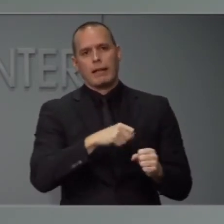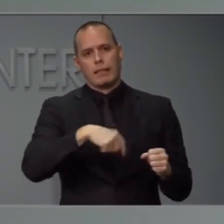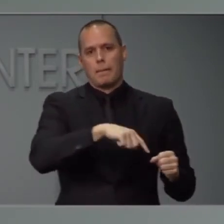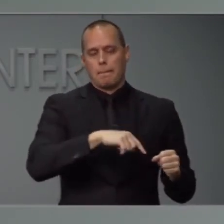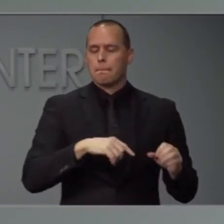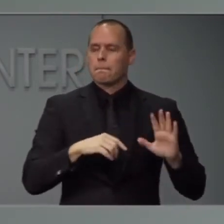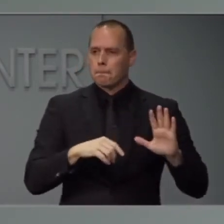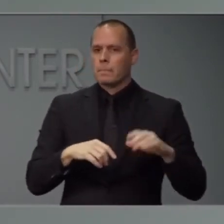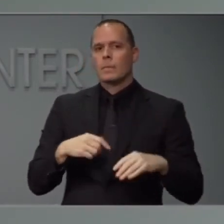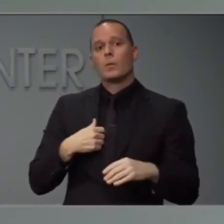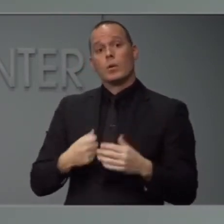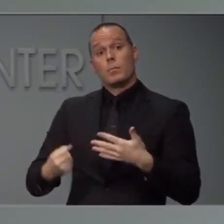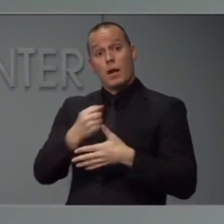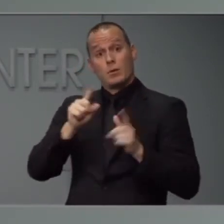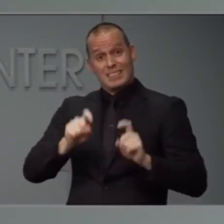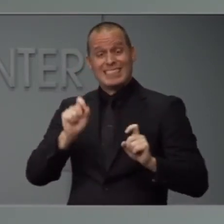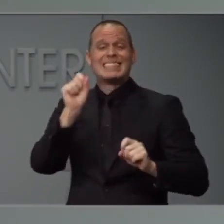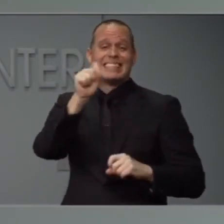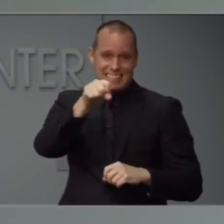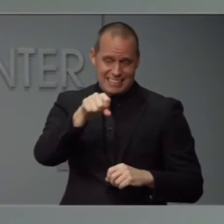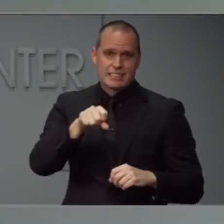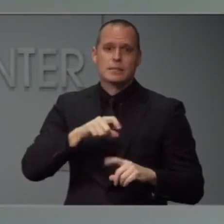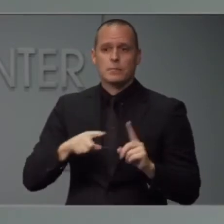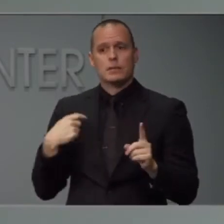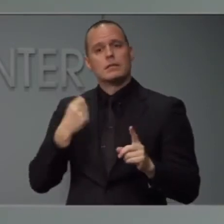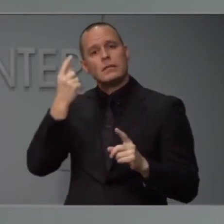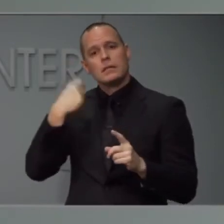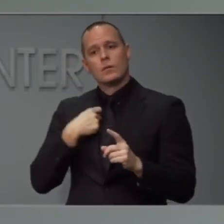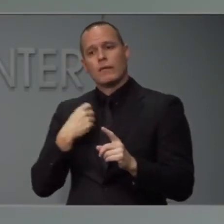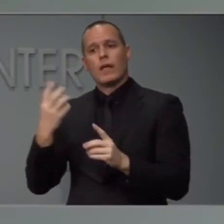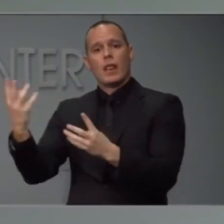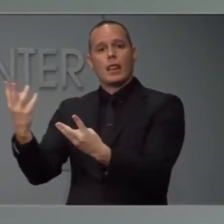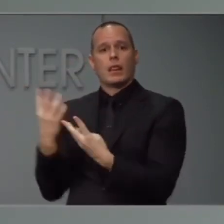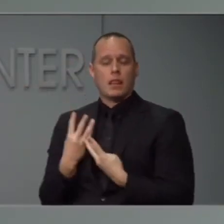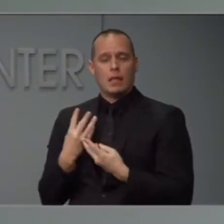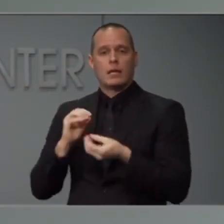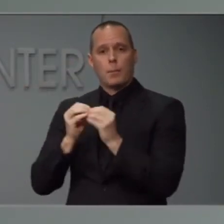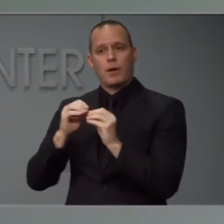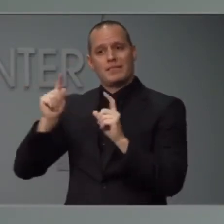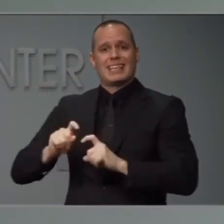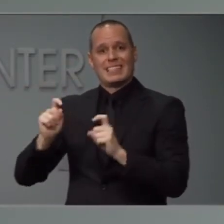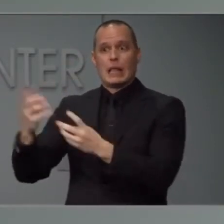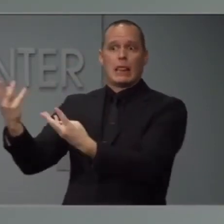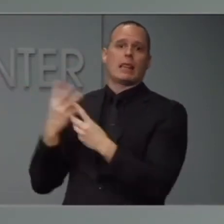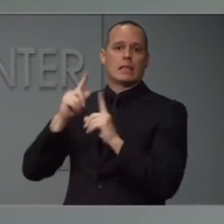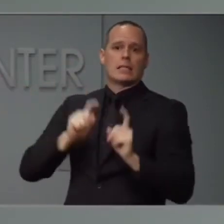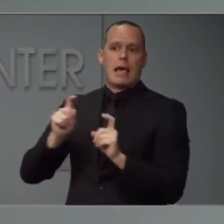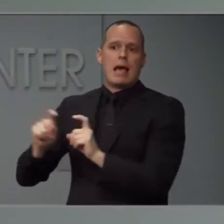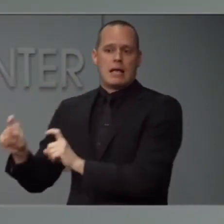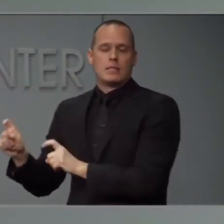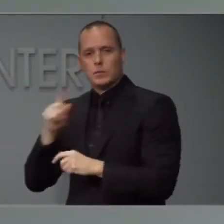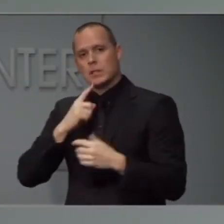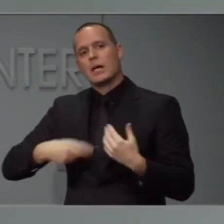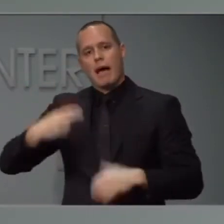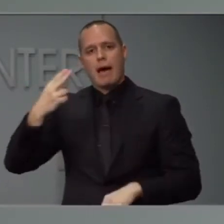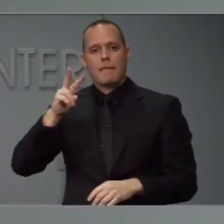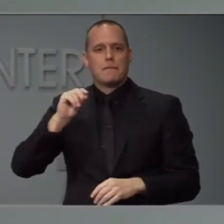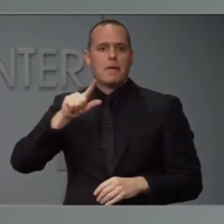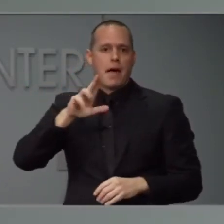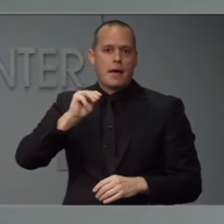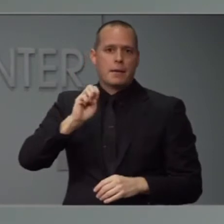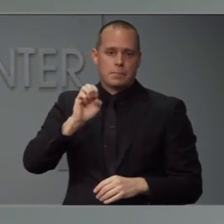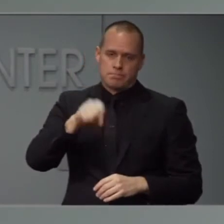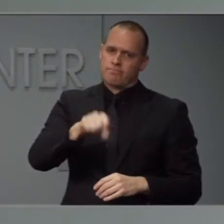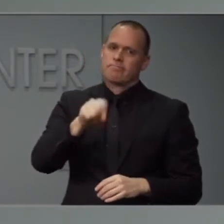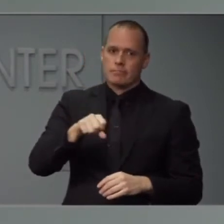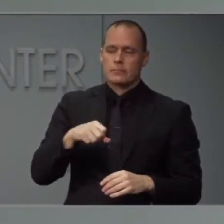testing, we are still dealing at very high volume of testing. Testing is going to continue to be an important component of our